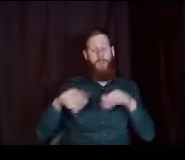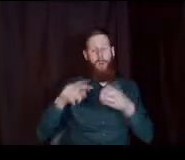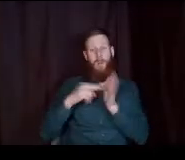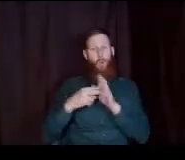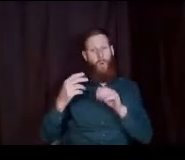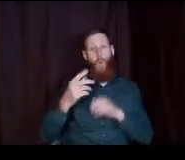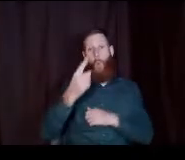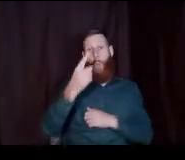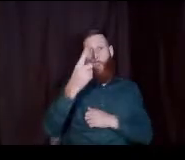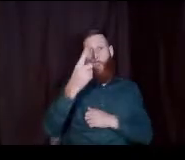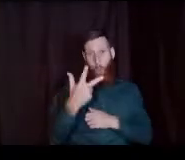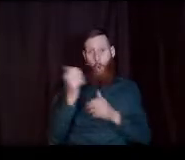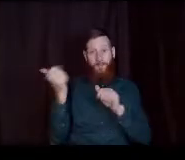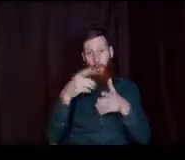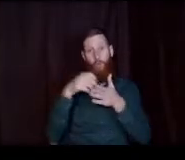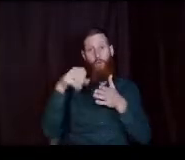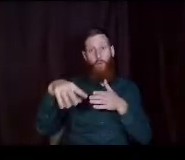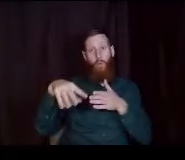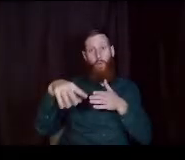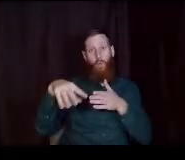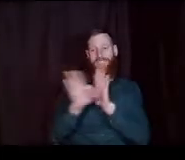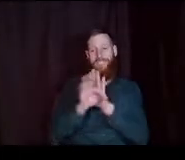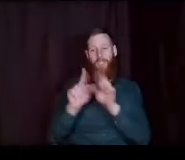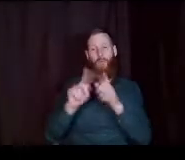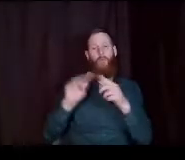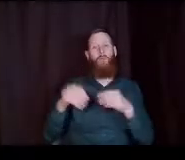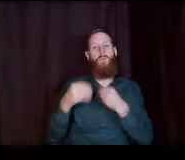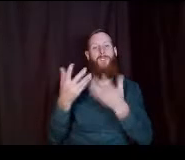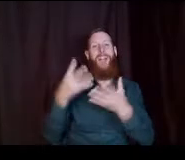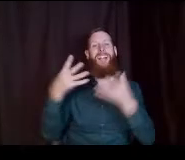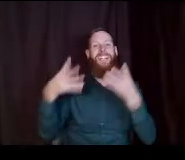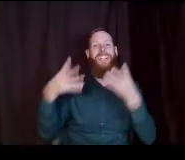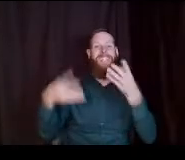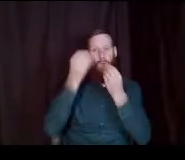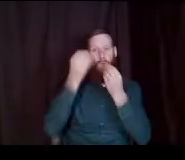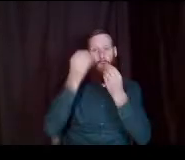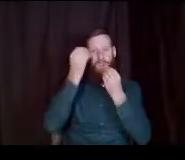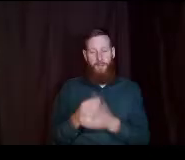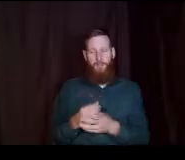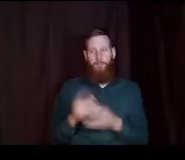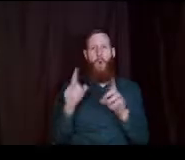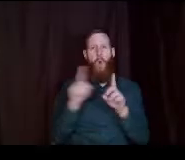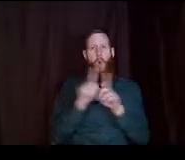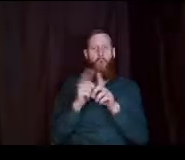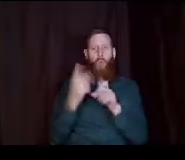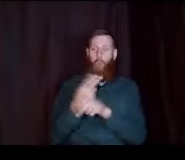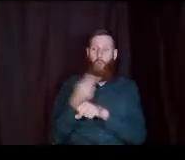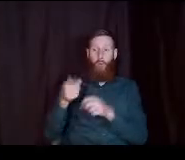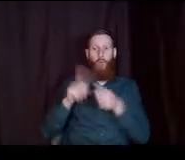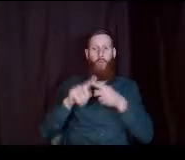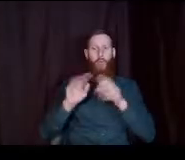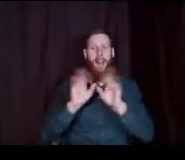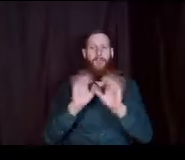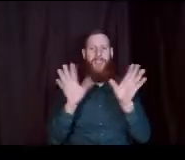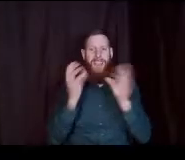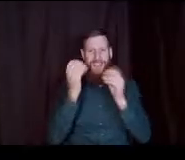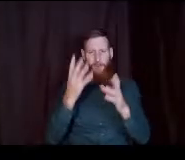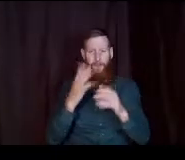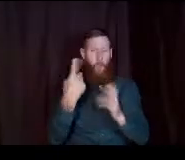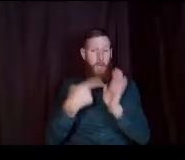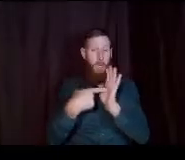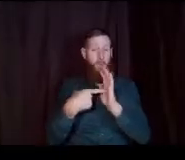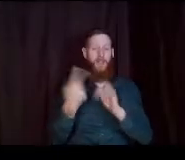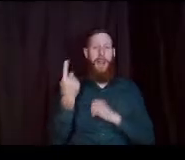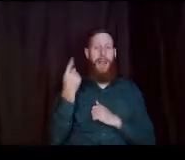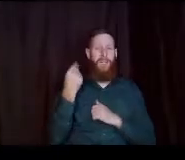will be selected to provide additional information it's also used to clarify information like last year i had a student